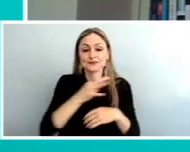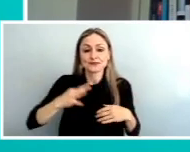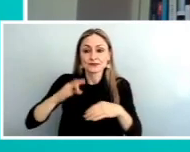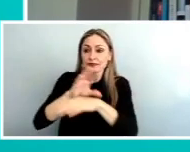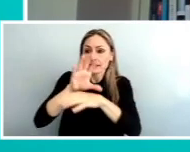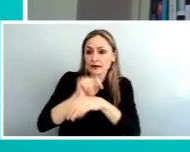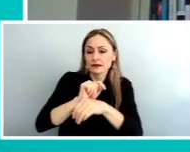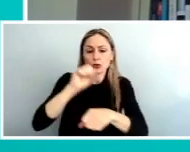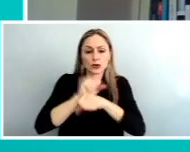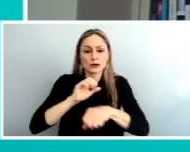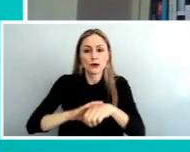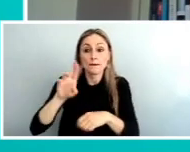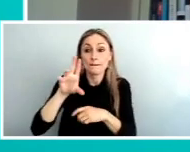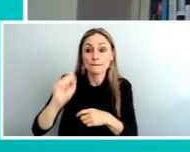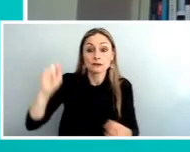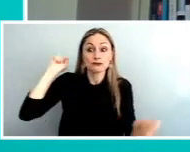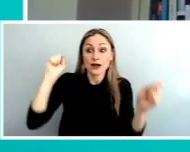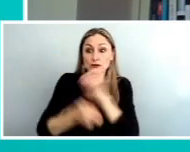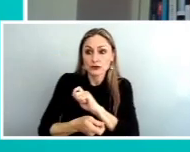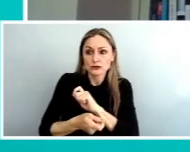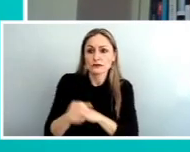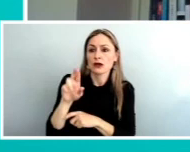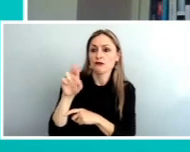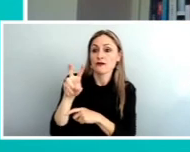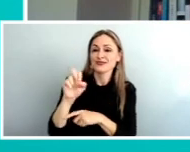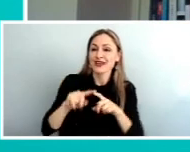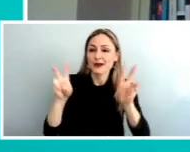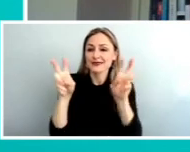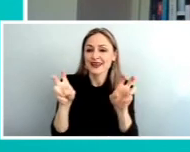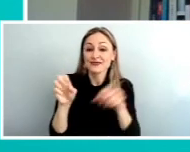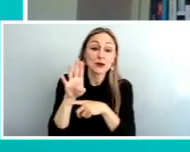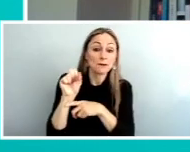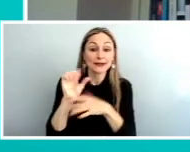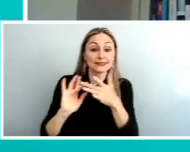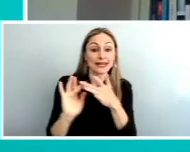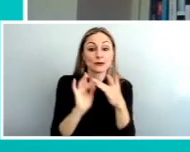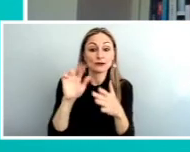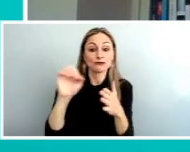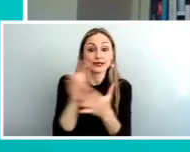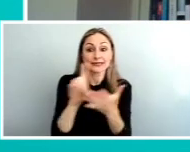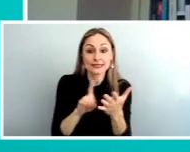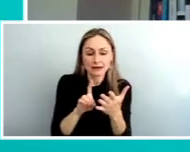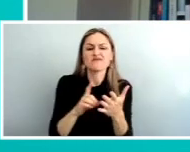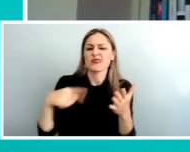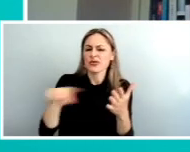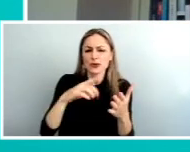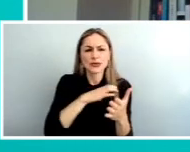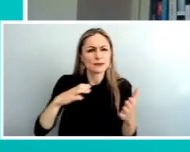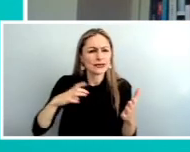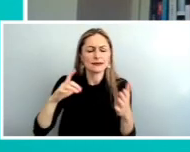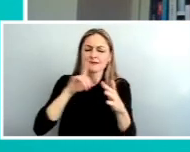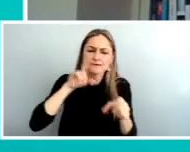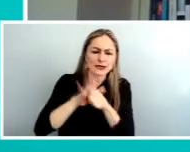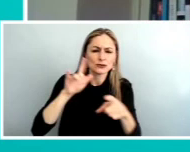Bus Revolution, which is our title for the Bus Network redesign, are committed to an engagement process that does four things.